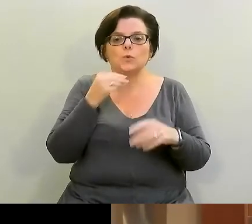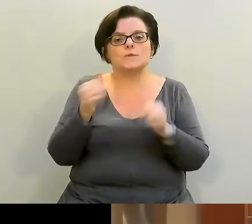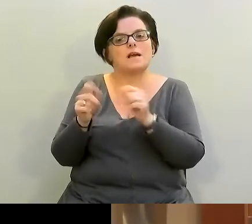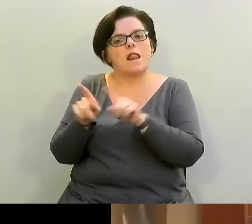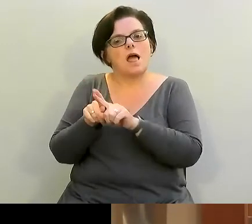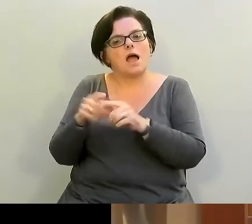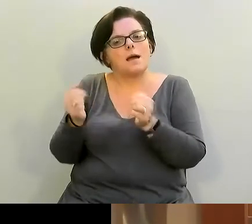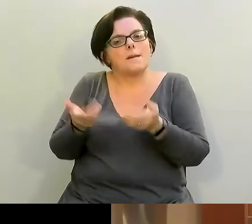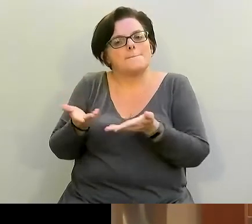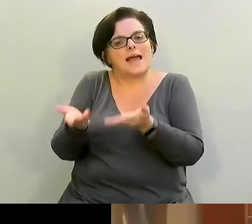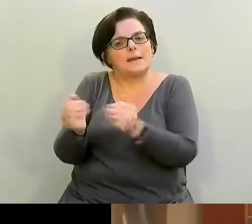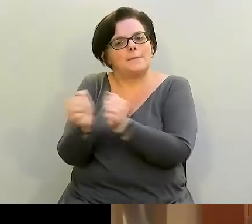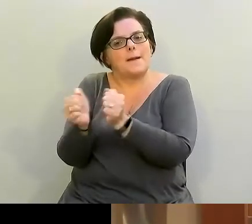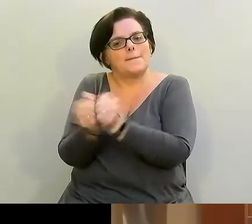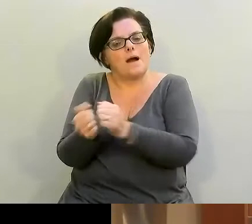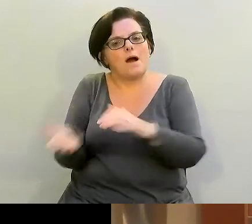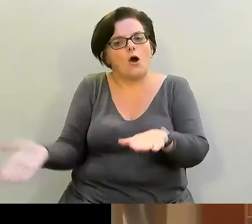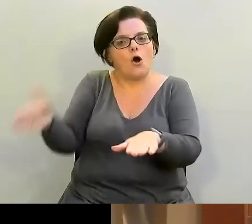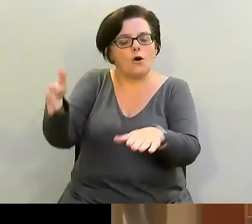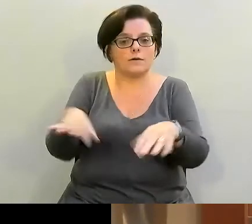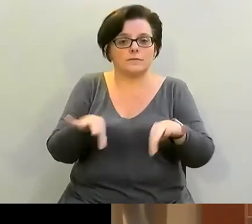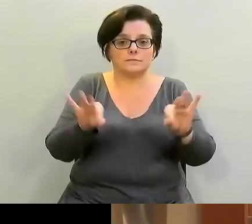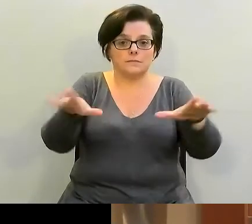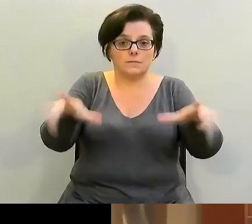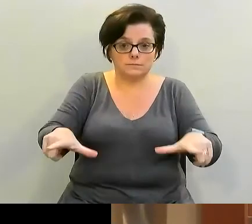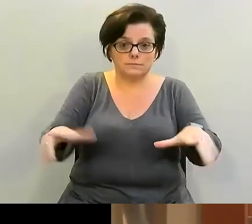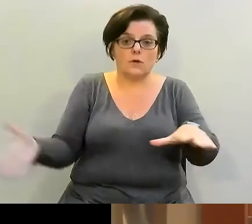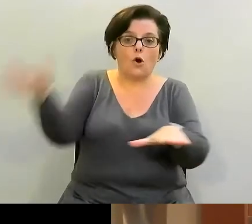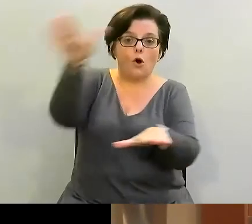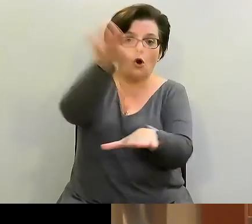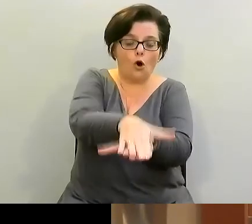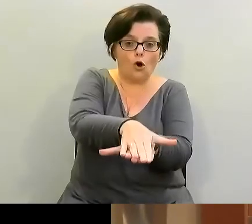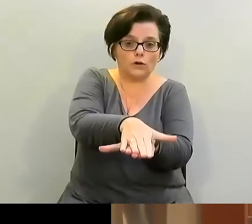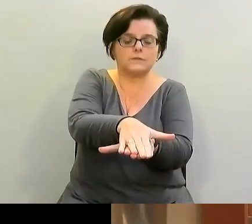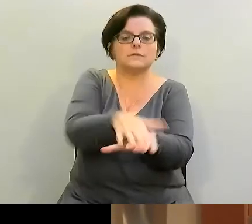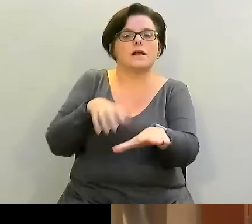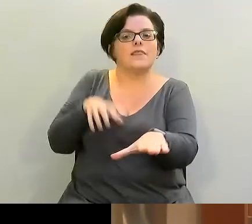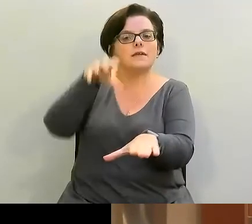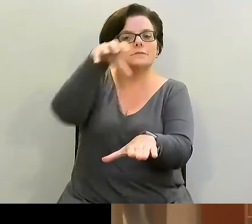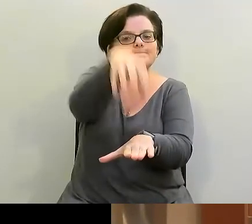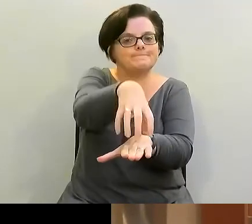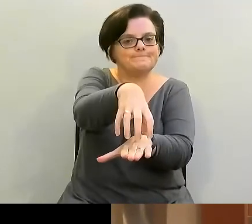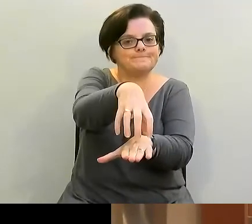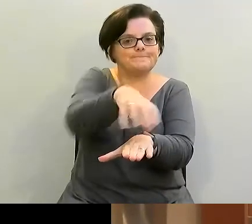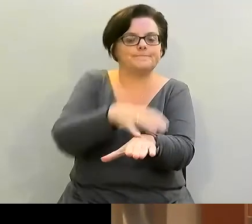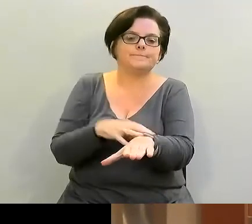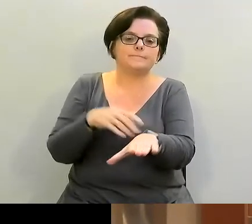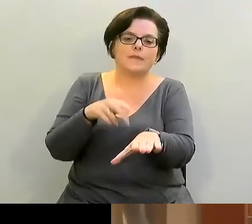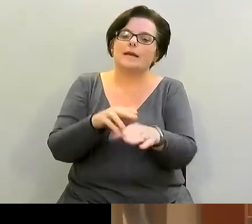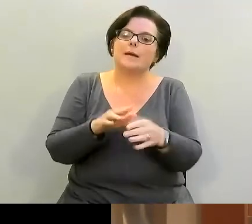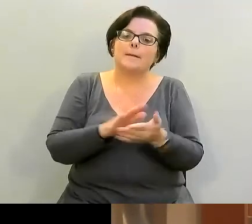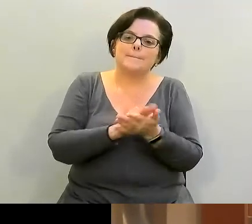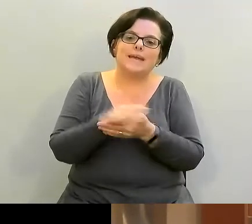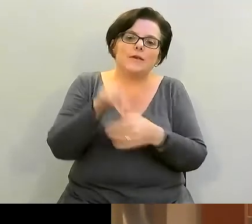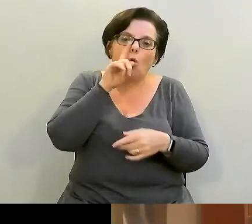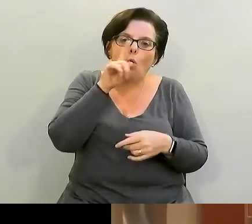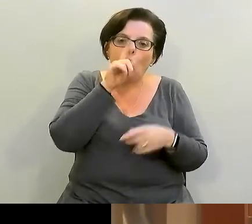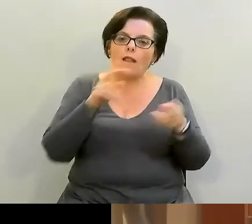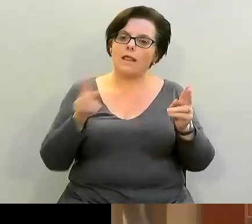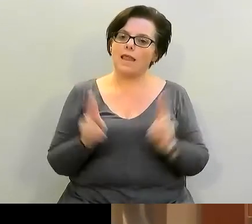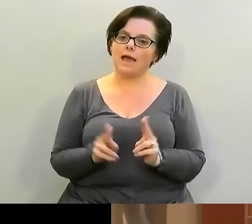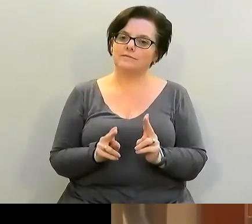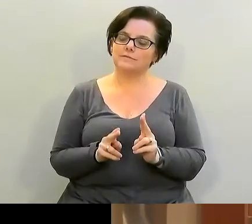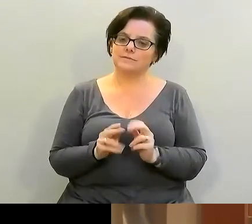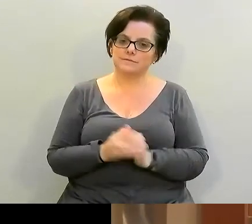on top because that really prevents it from sticking and you don't have to worry about using too much oil and it's a great way to get it done.